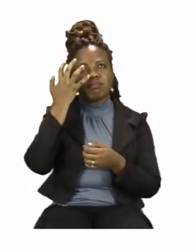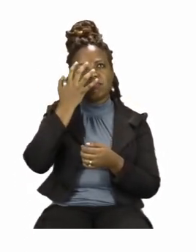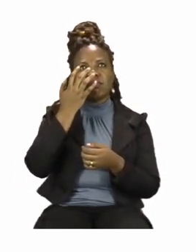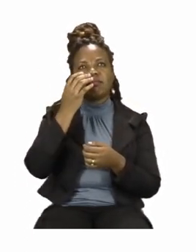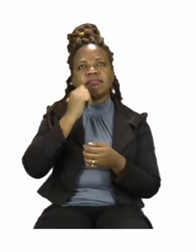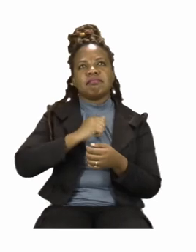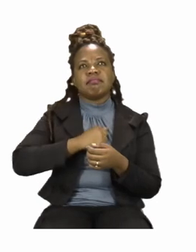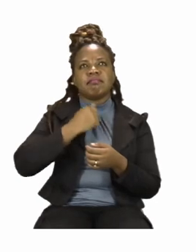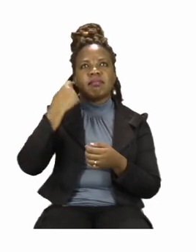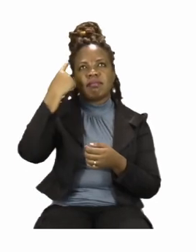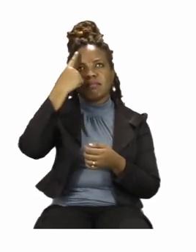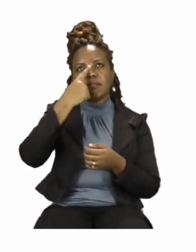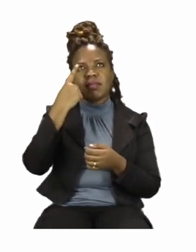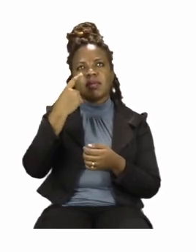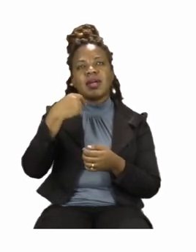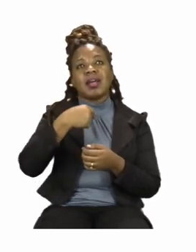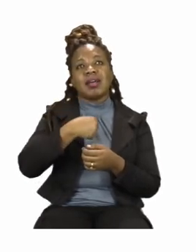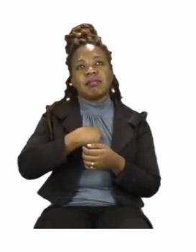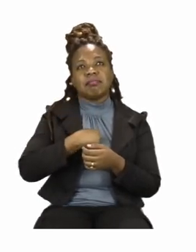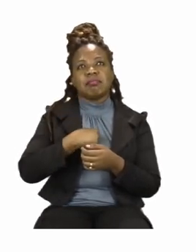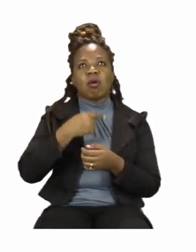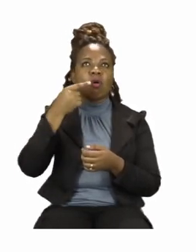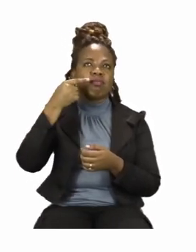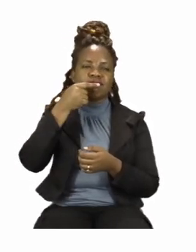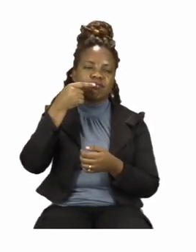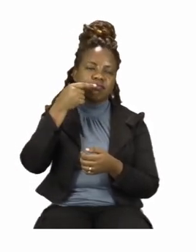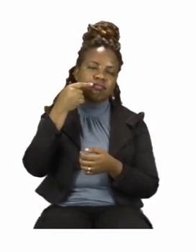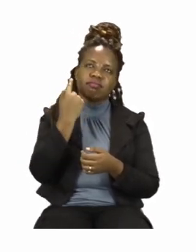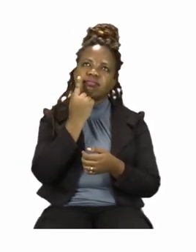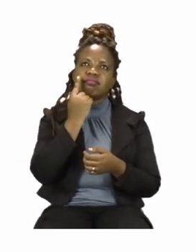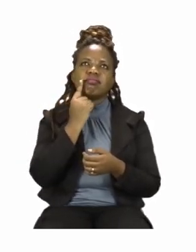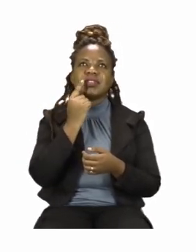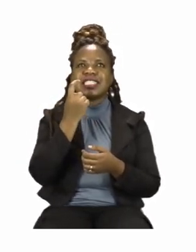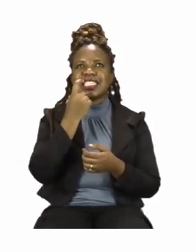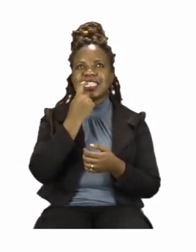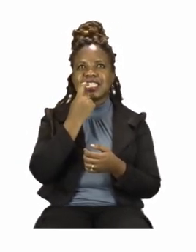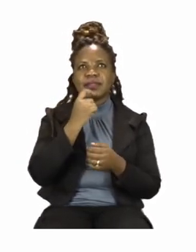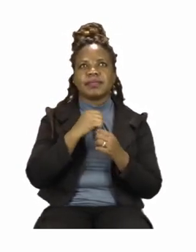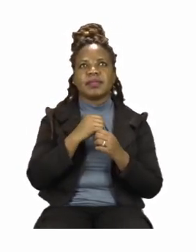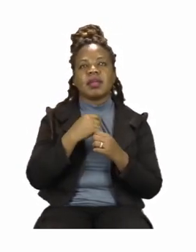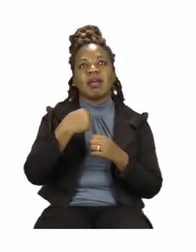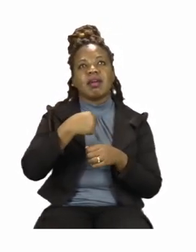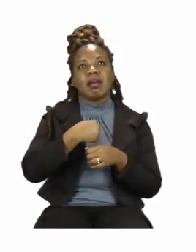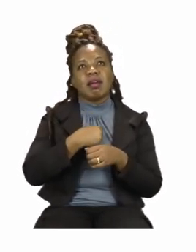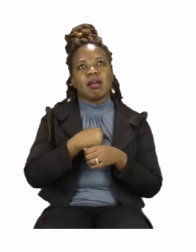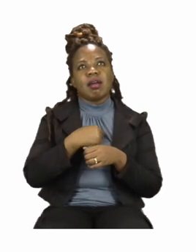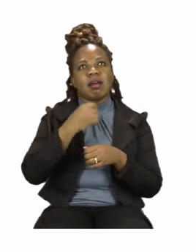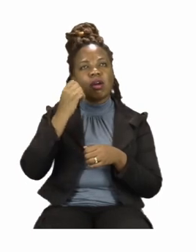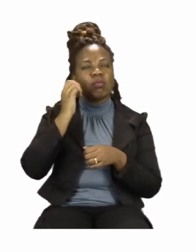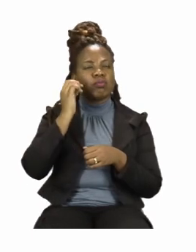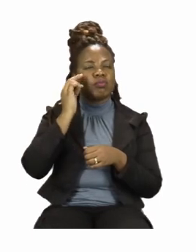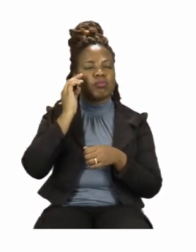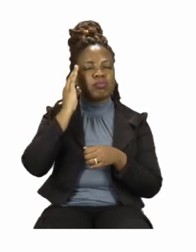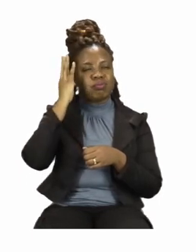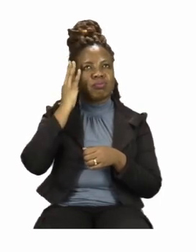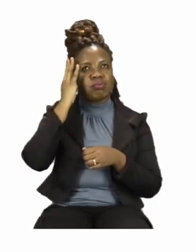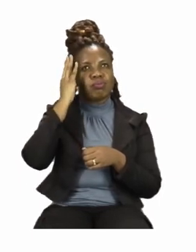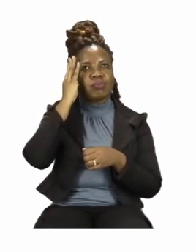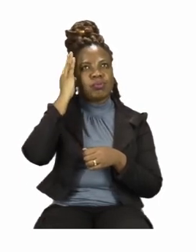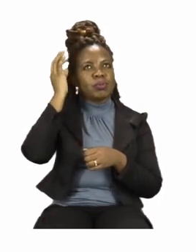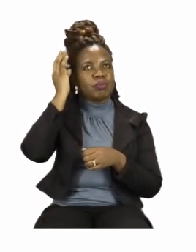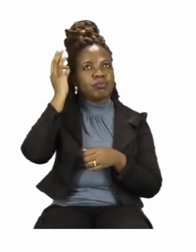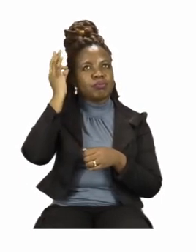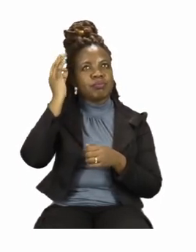I comb the knots from my hair. I scrub my nails and cut them short.